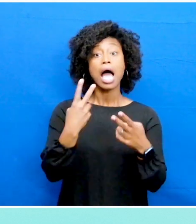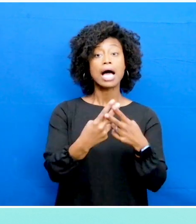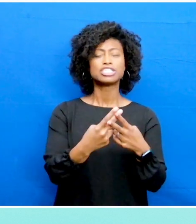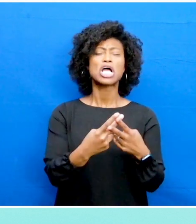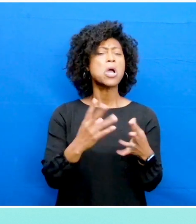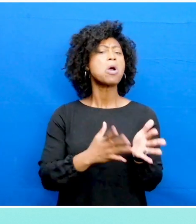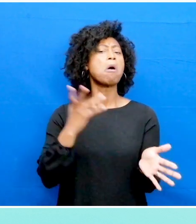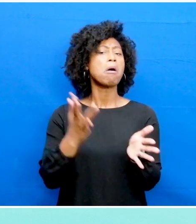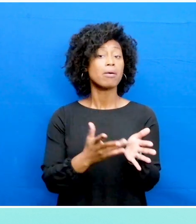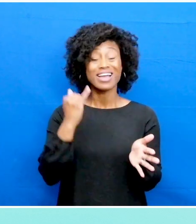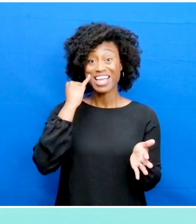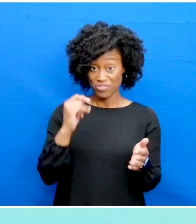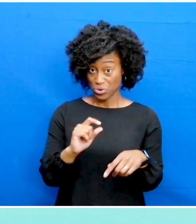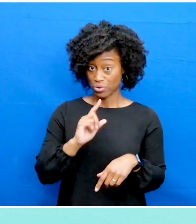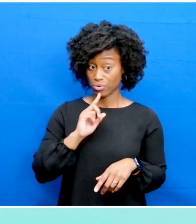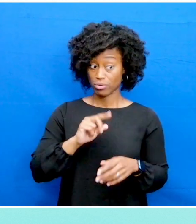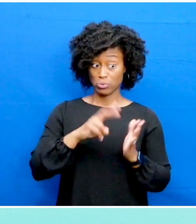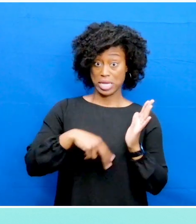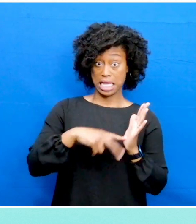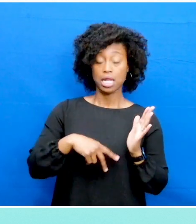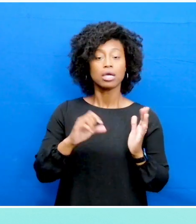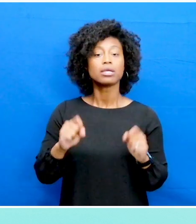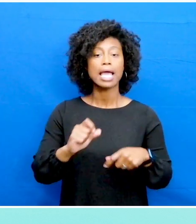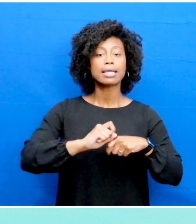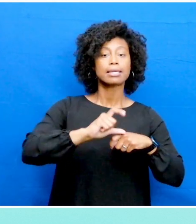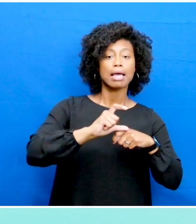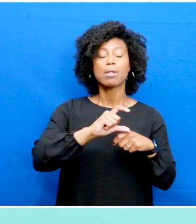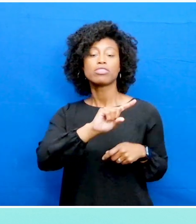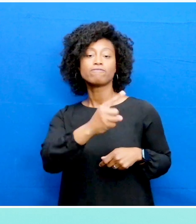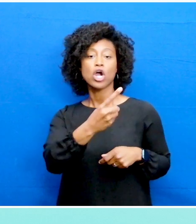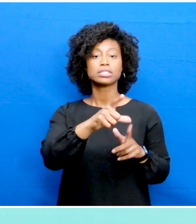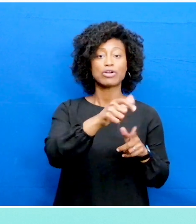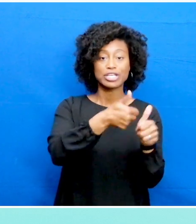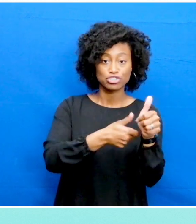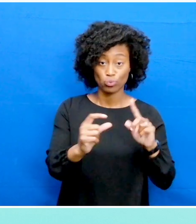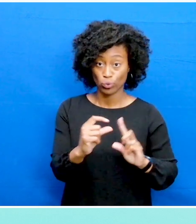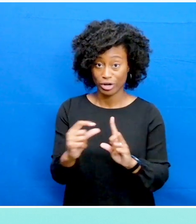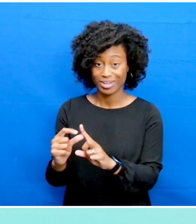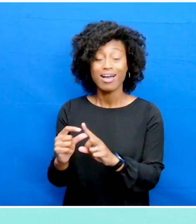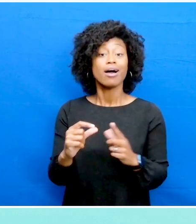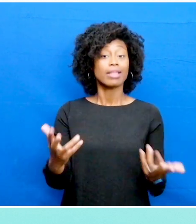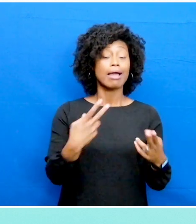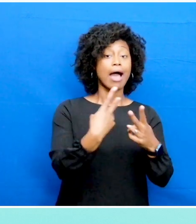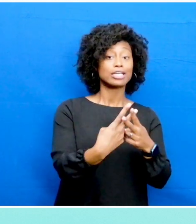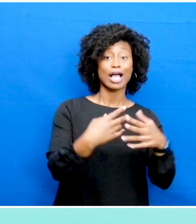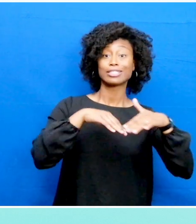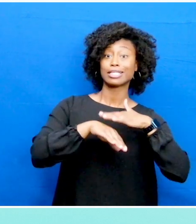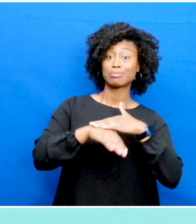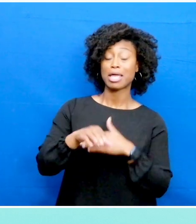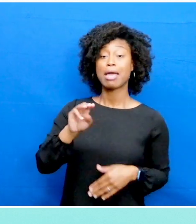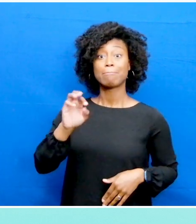sparingly, and to make them more readable, capitalize the first letter of each word in the hashtag. For example, hashtag